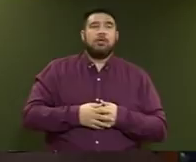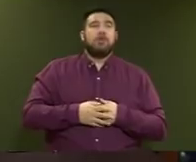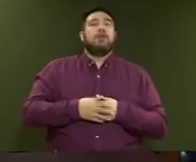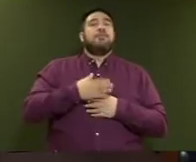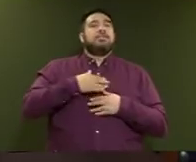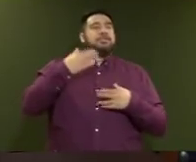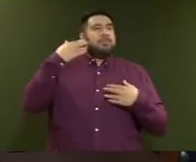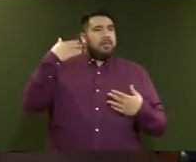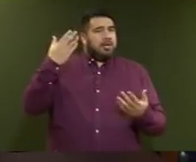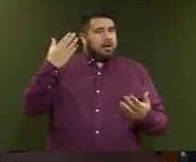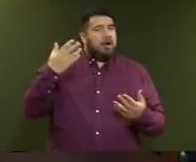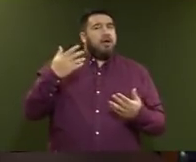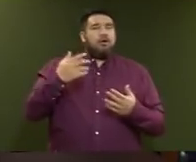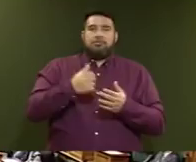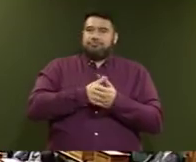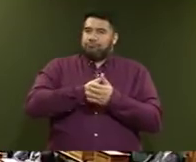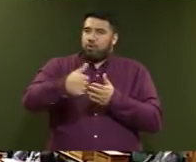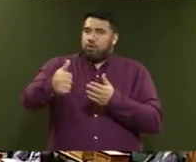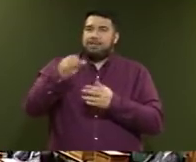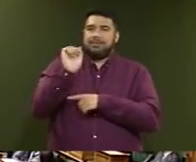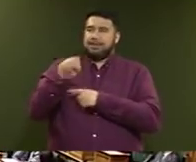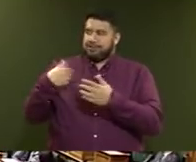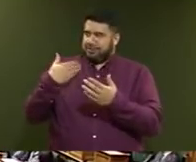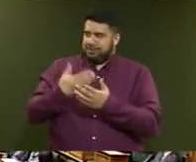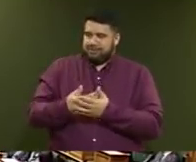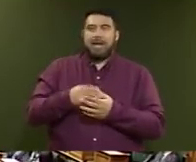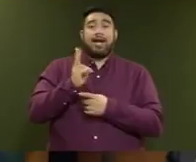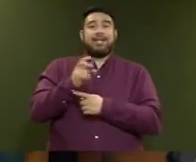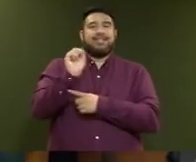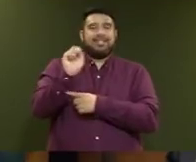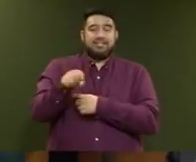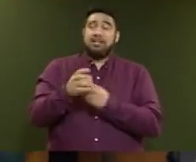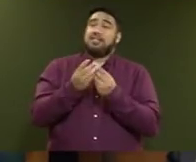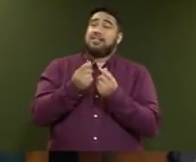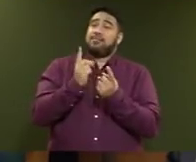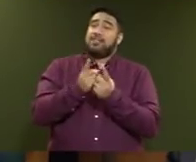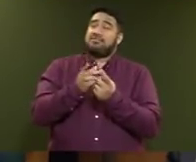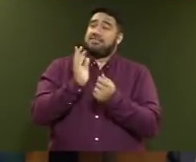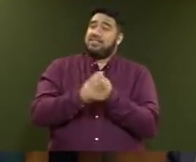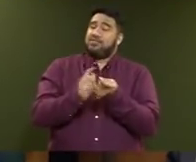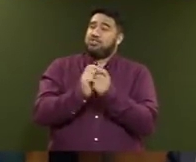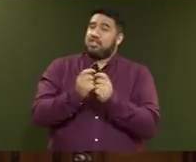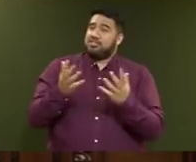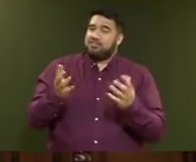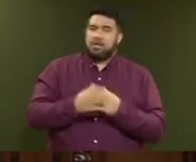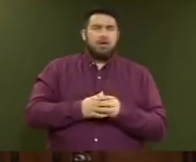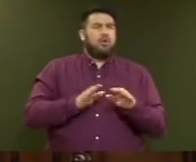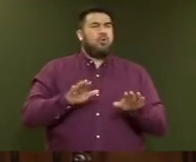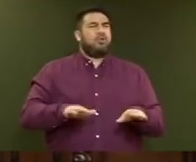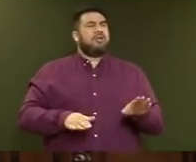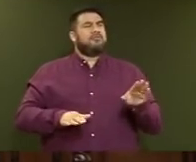nothing if not consistent, yes. Some things don't change. Mr Speaker. Order, I think